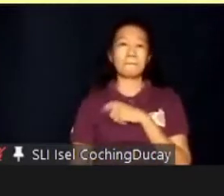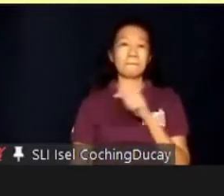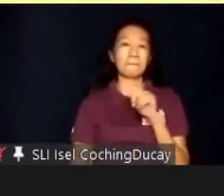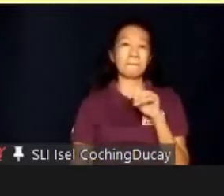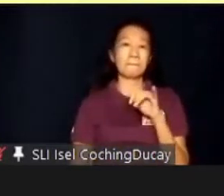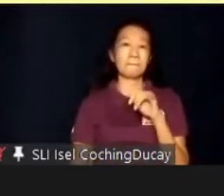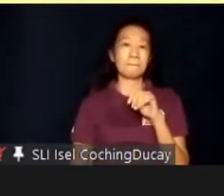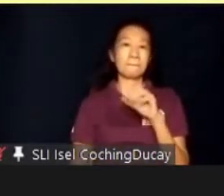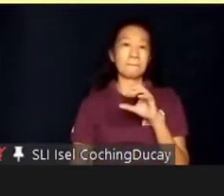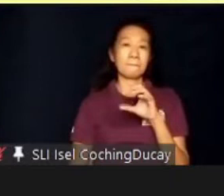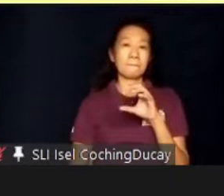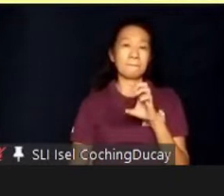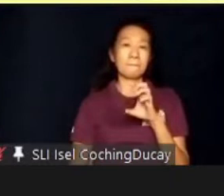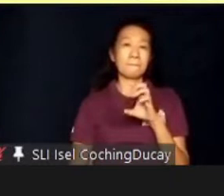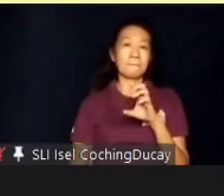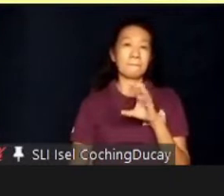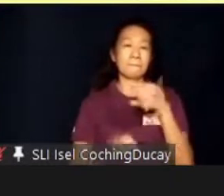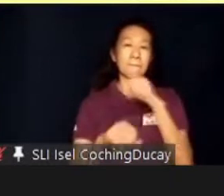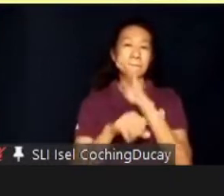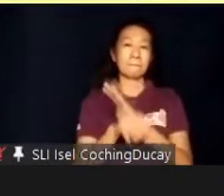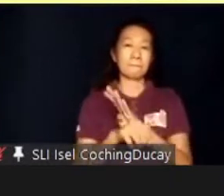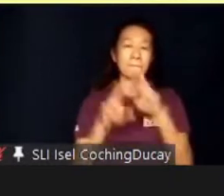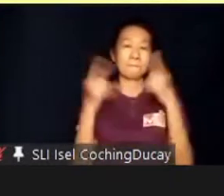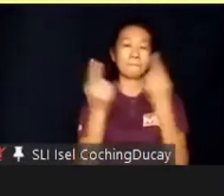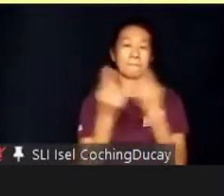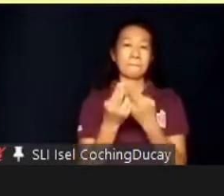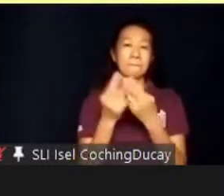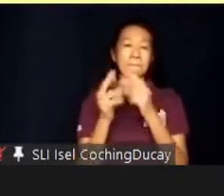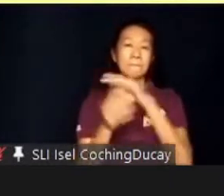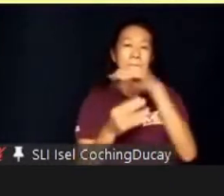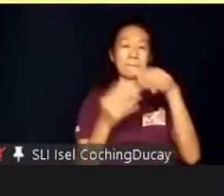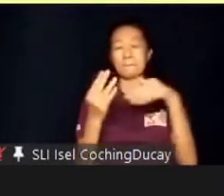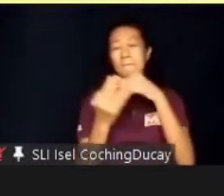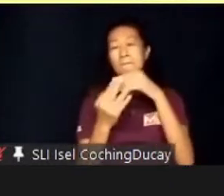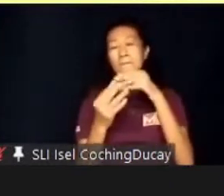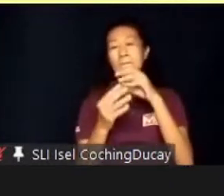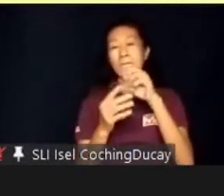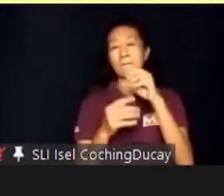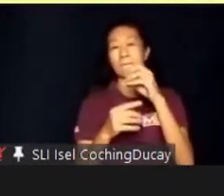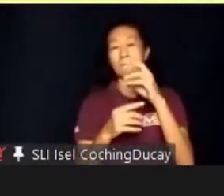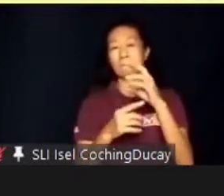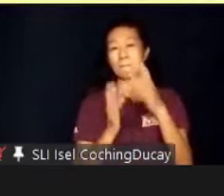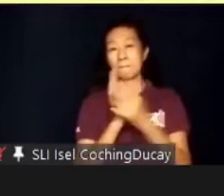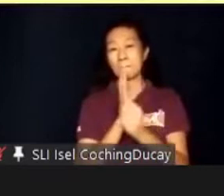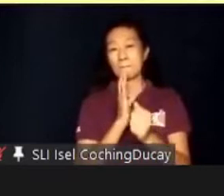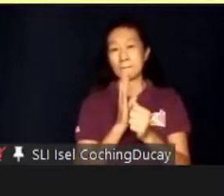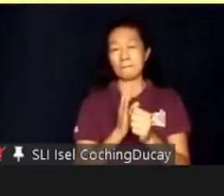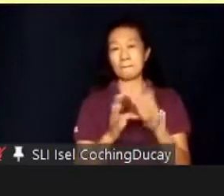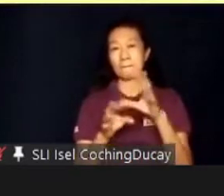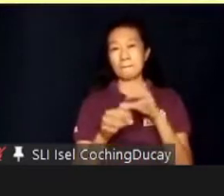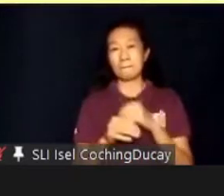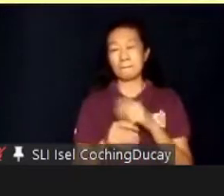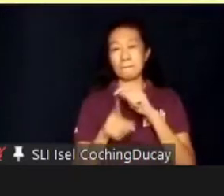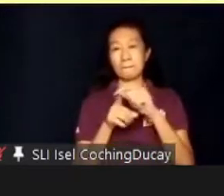job-related social skills. There are various work settings that can be considered for work training students.